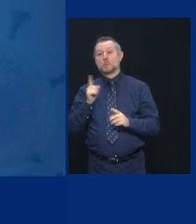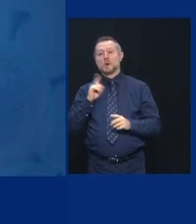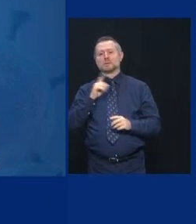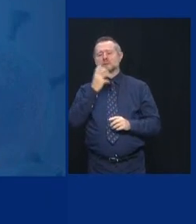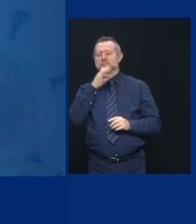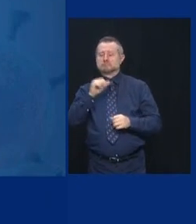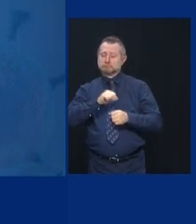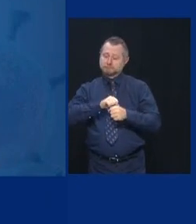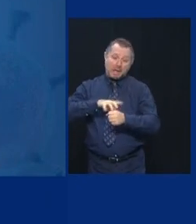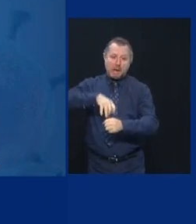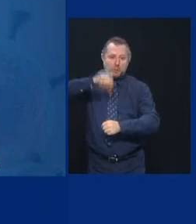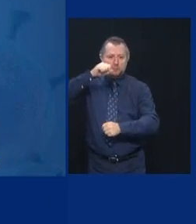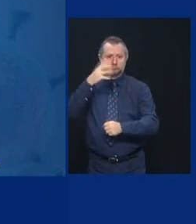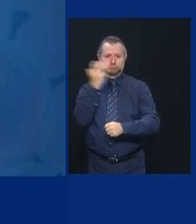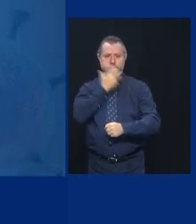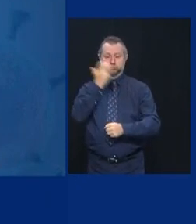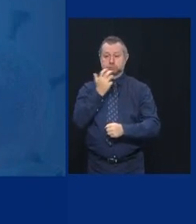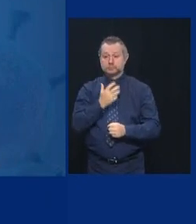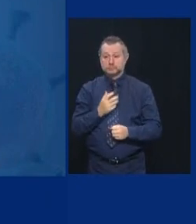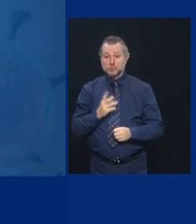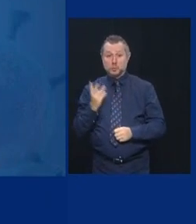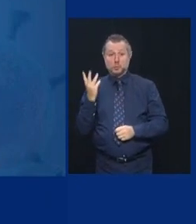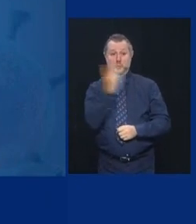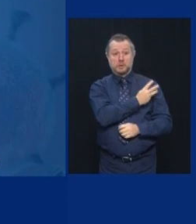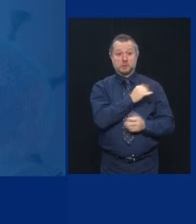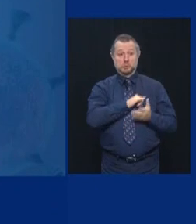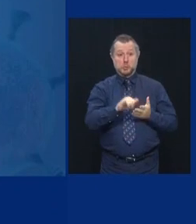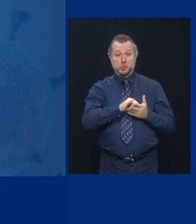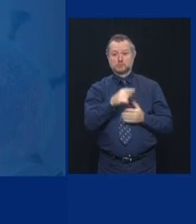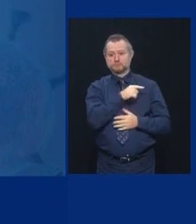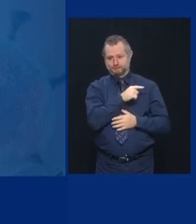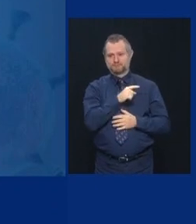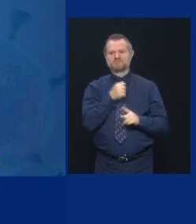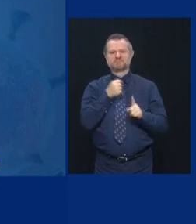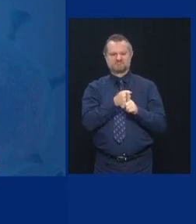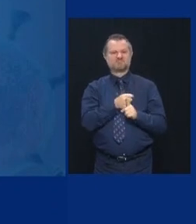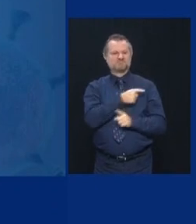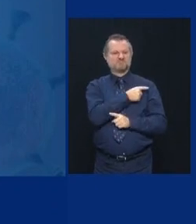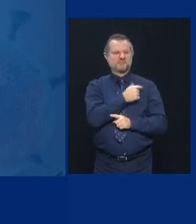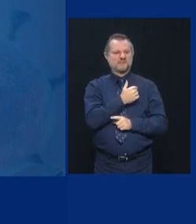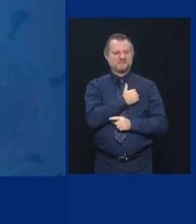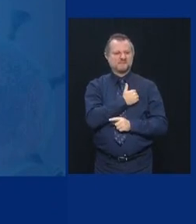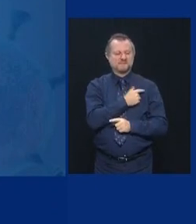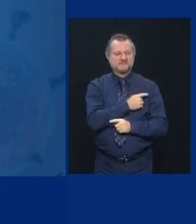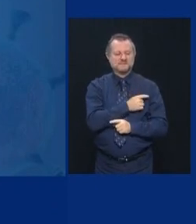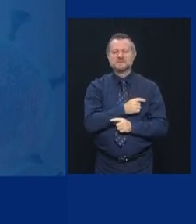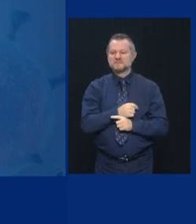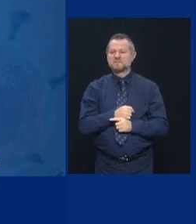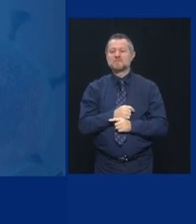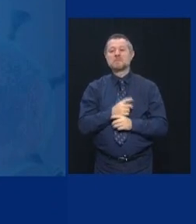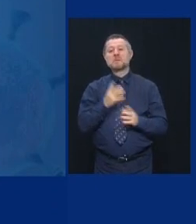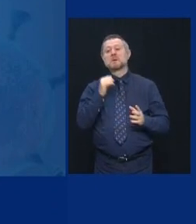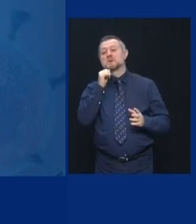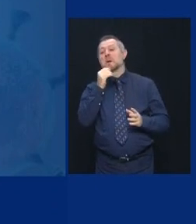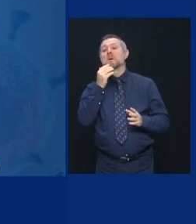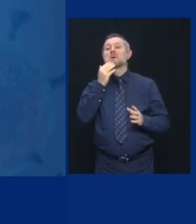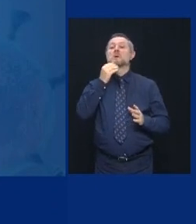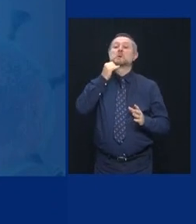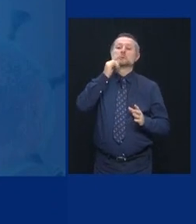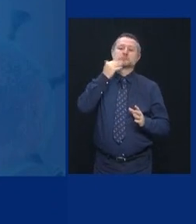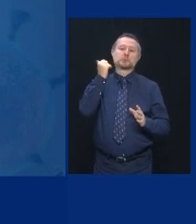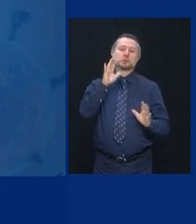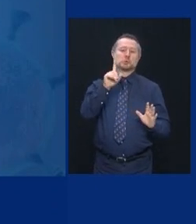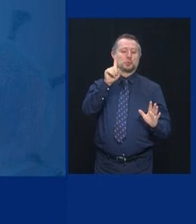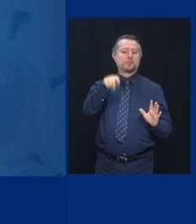yesterday, western New York is a hot spot. Yesterday was a good day, 1.2